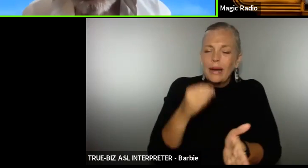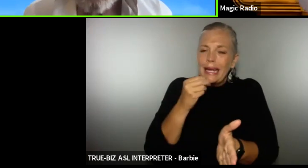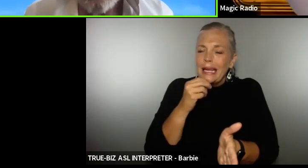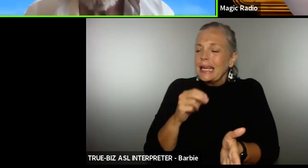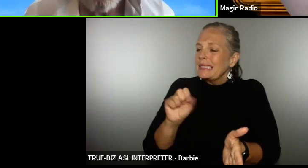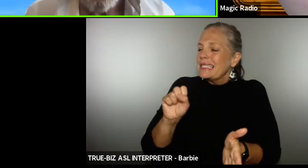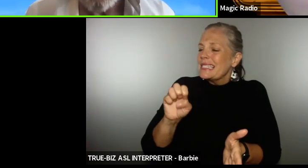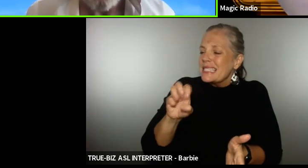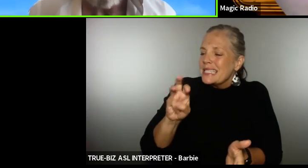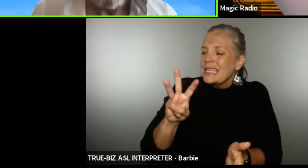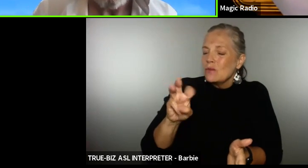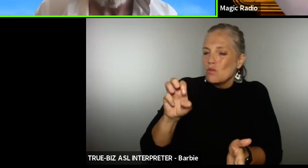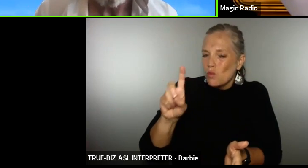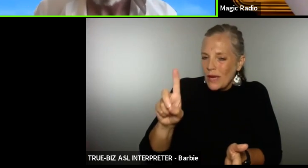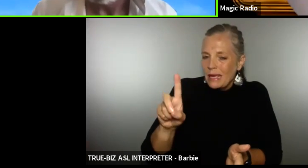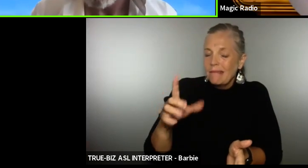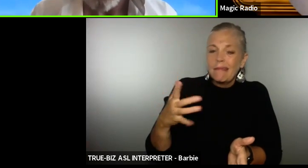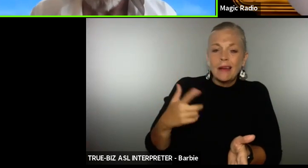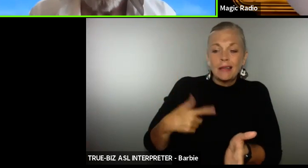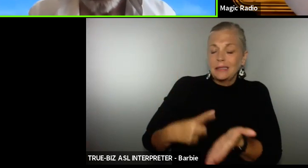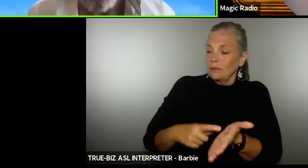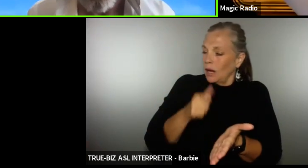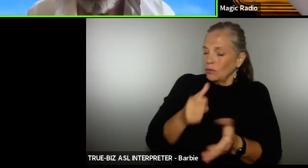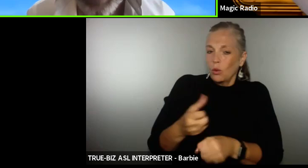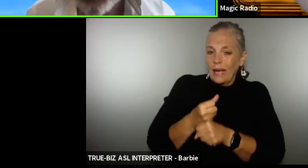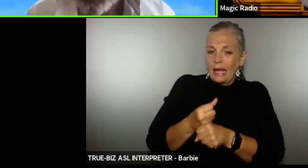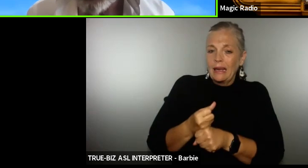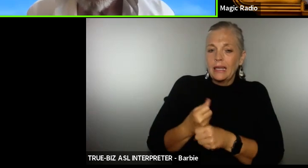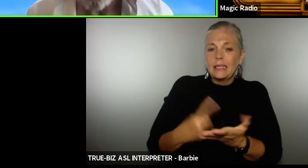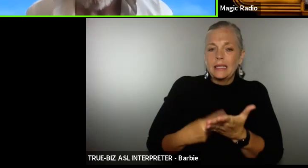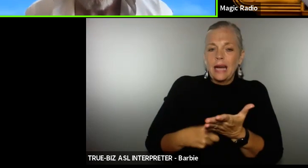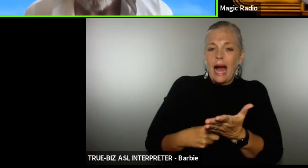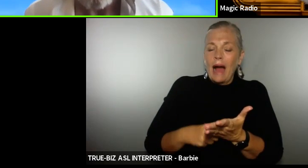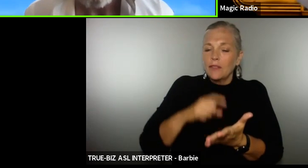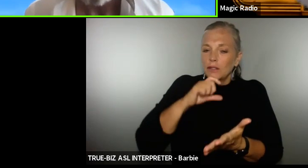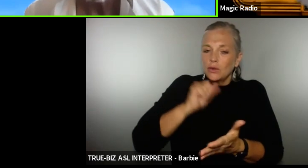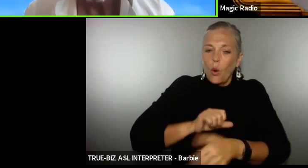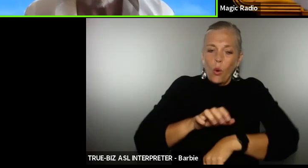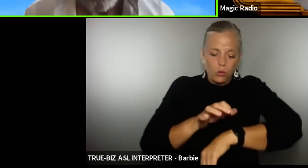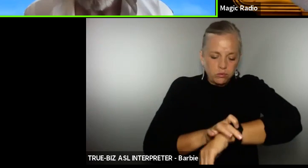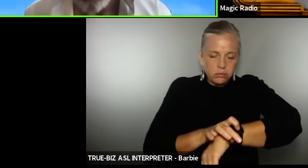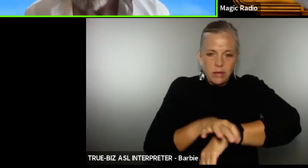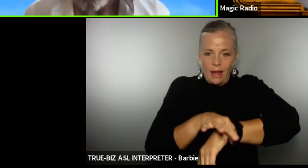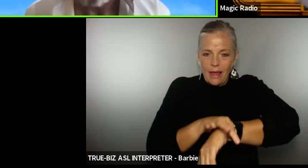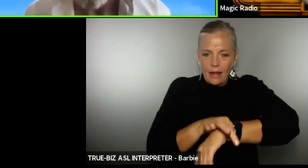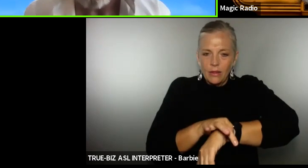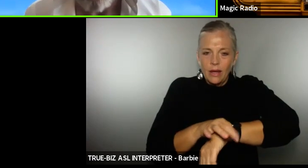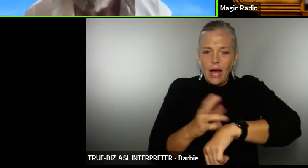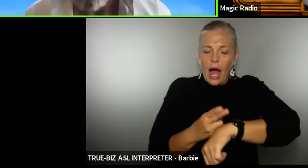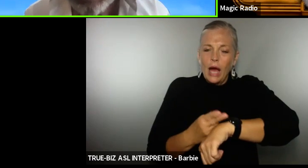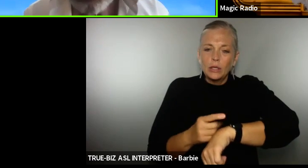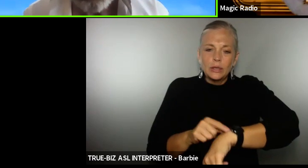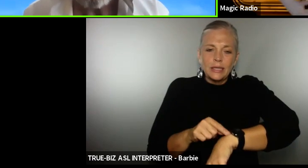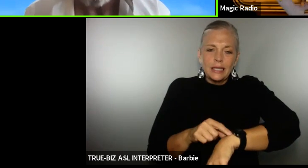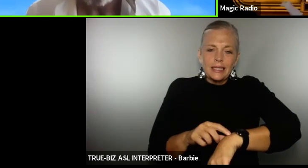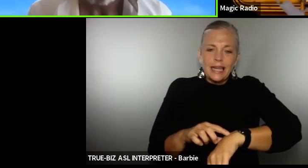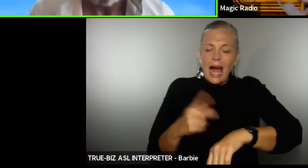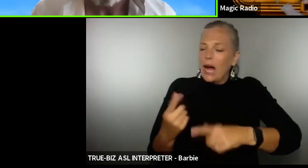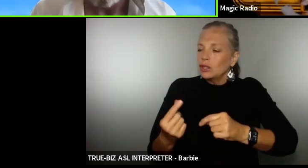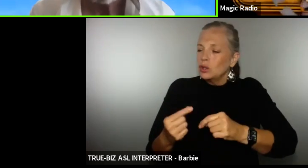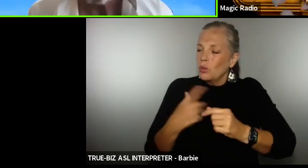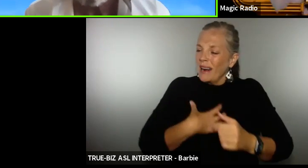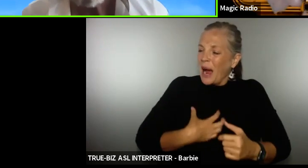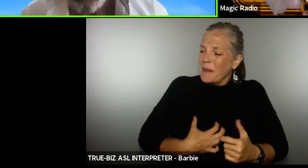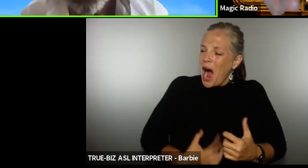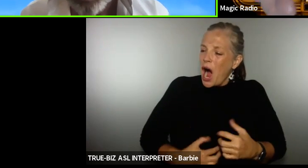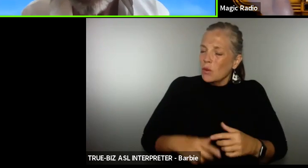when I don't I have an imitation leather wristband from an old watch I use it as a sort of teether when I'm hungry it feels good just to